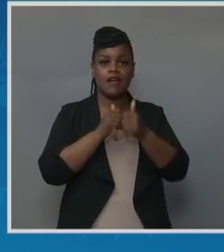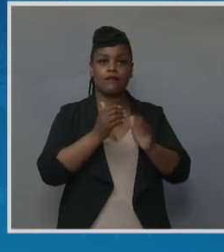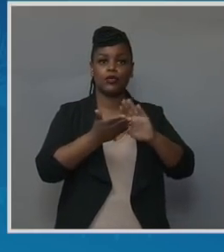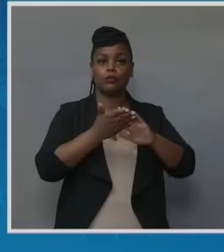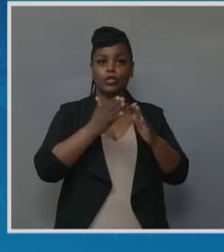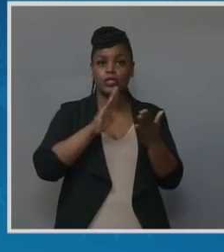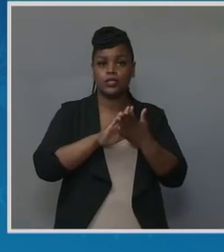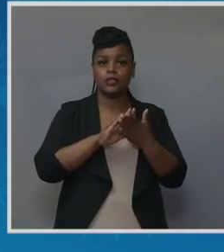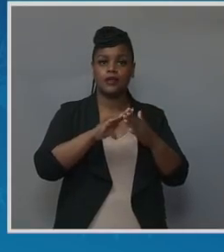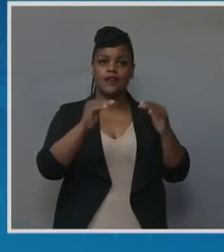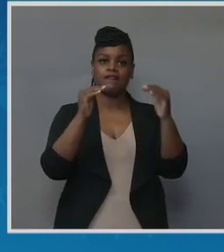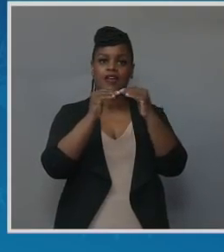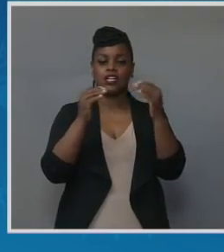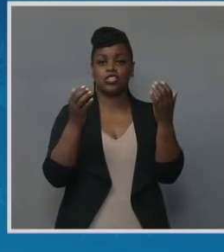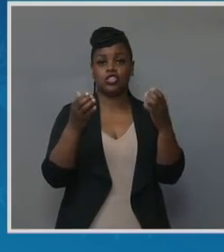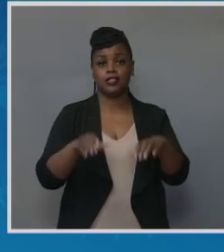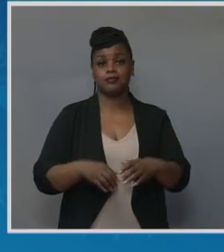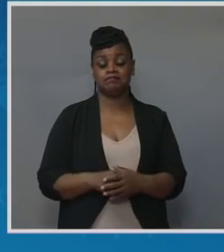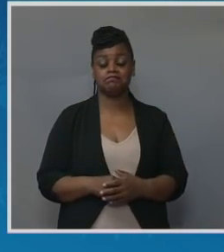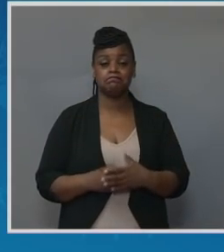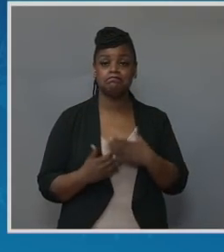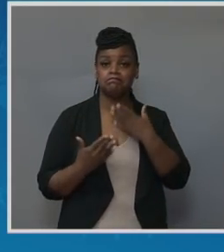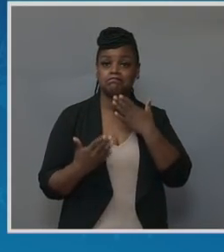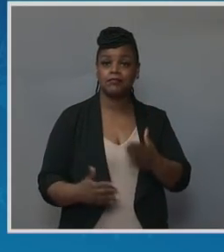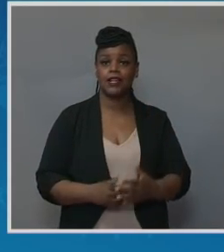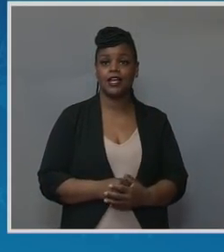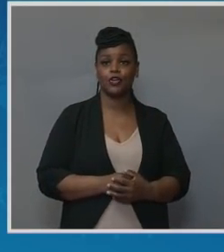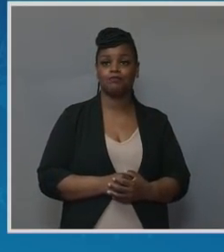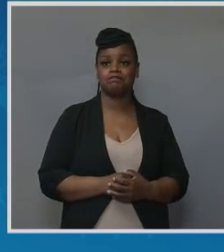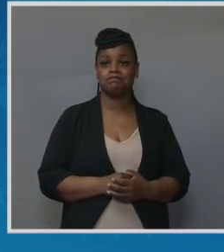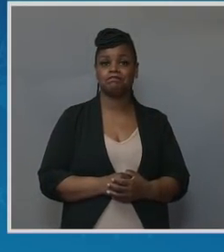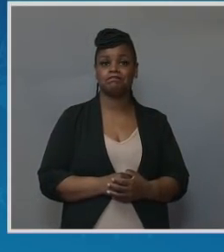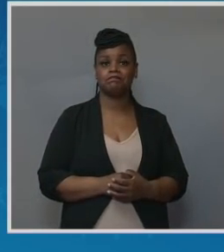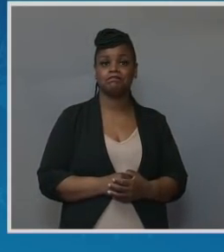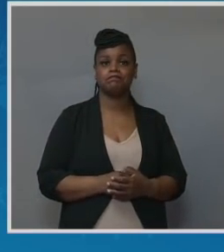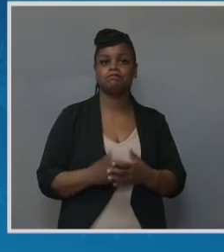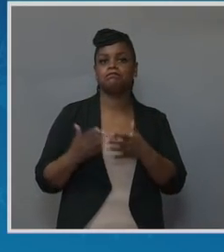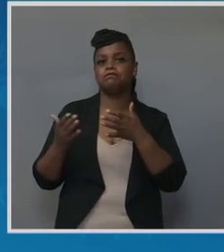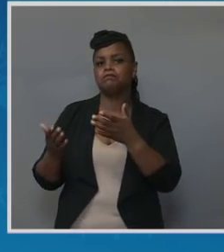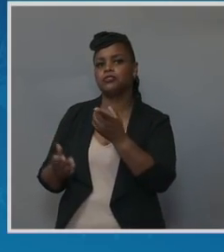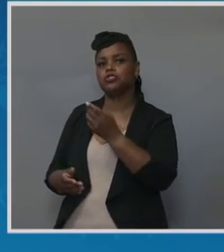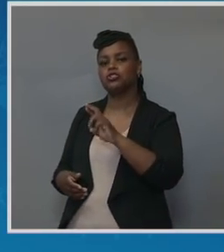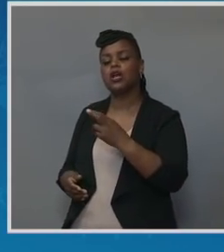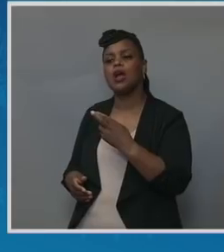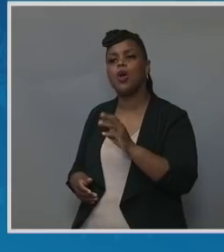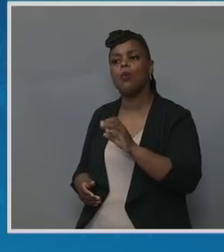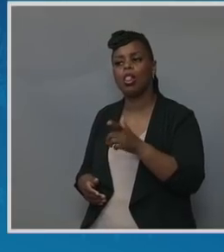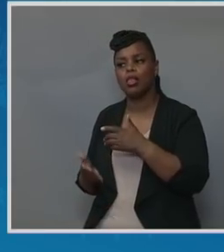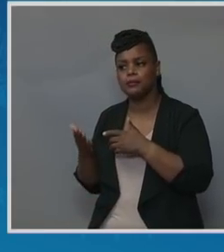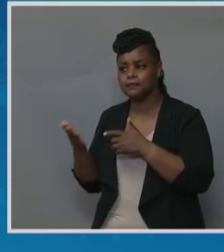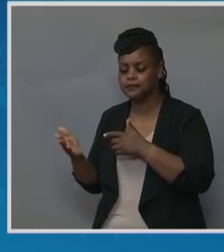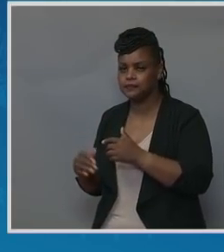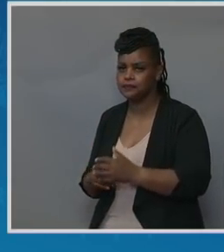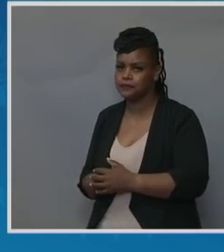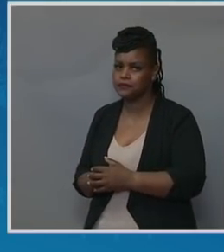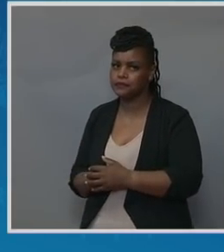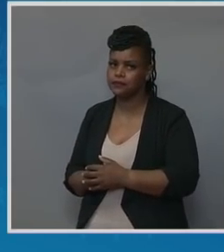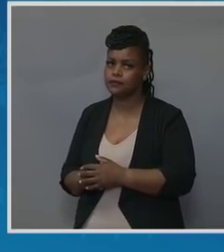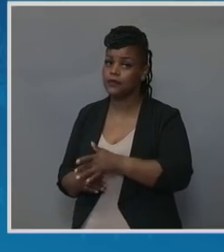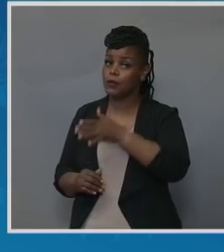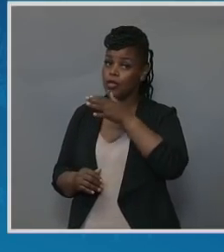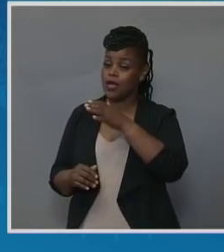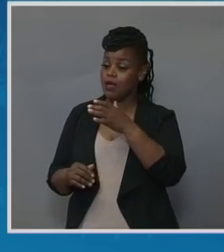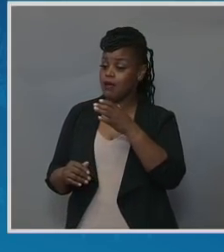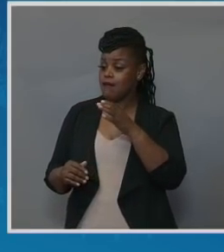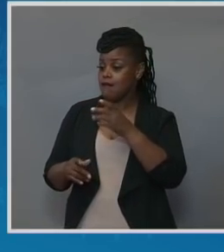Thank you so much, Dr. Howell. Dr. So, Dr. Howell, in the Maternal Care Act that now is in our, in the President's budget,